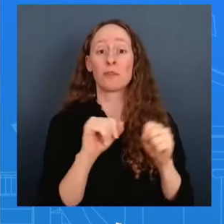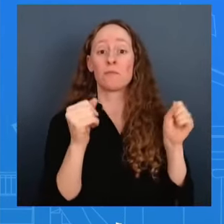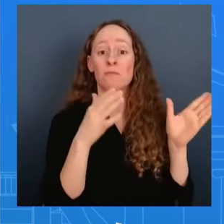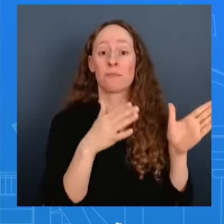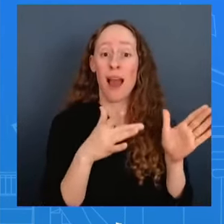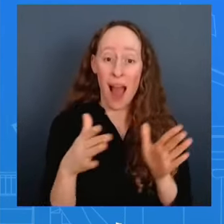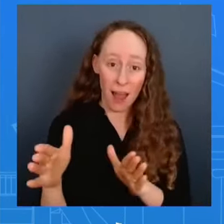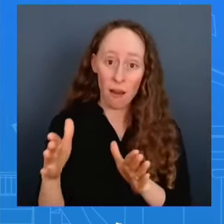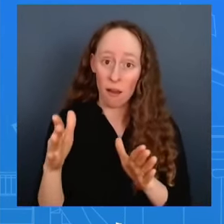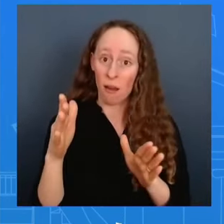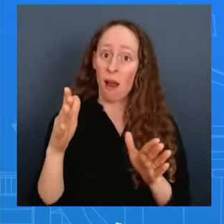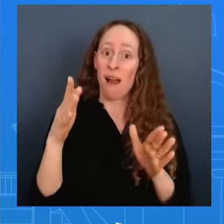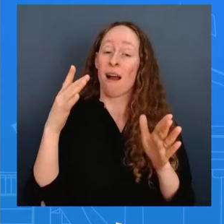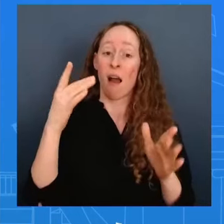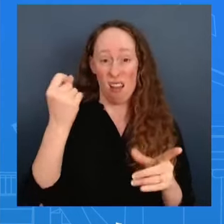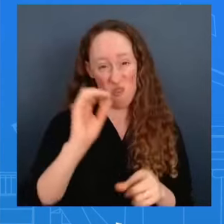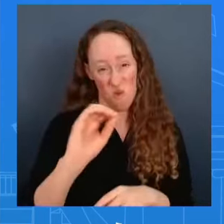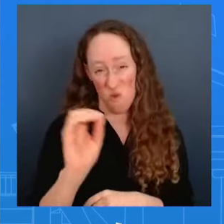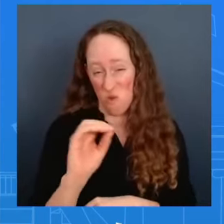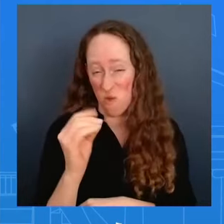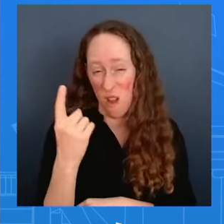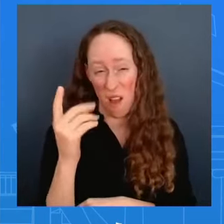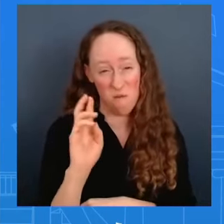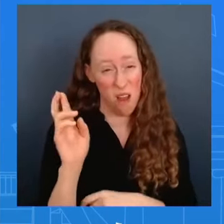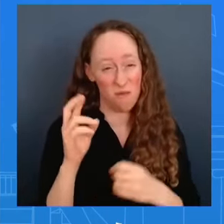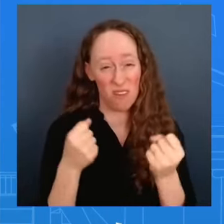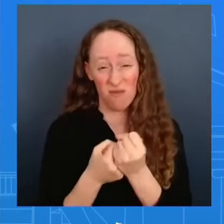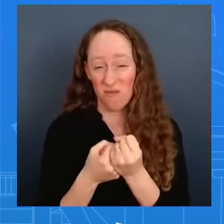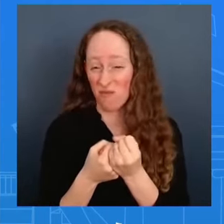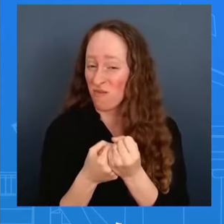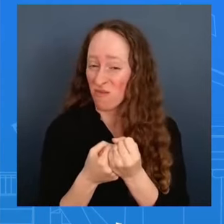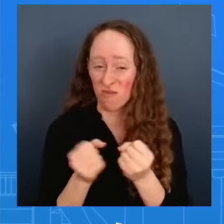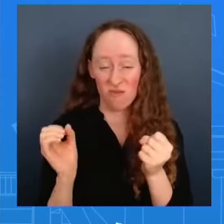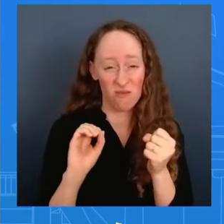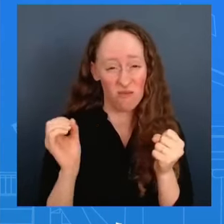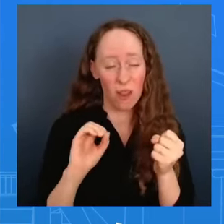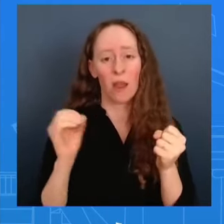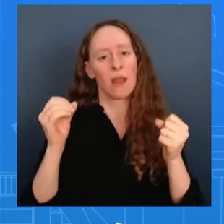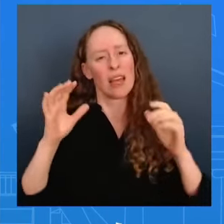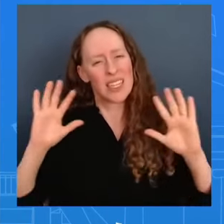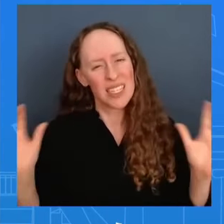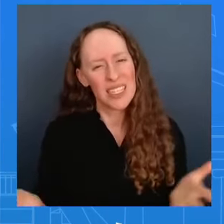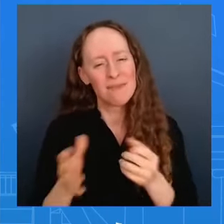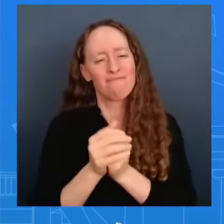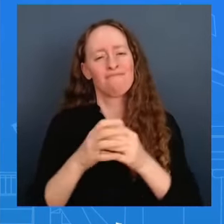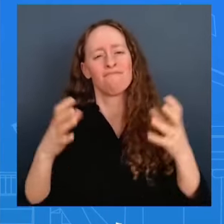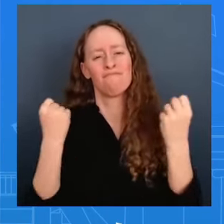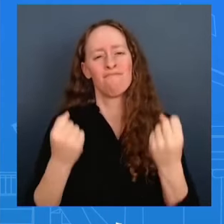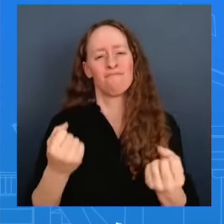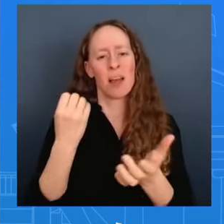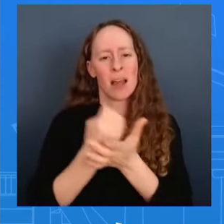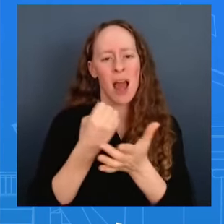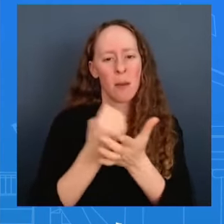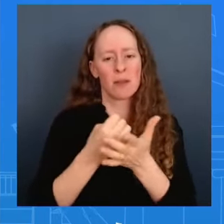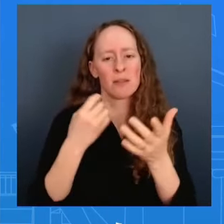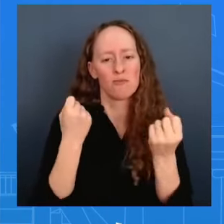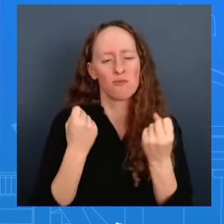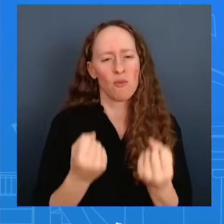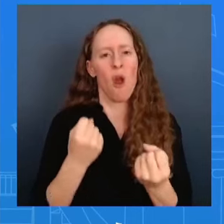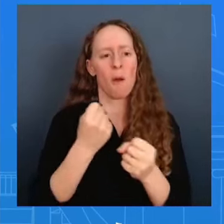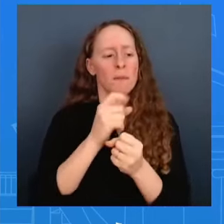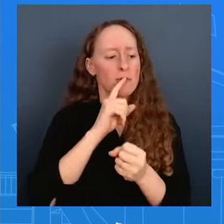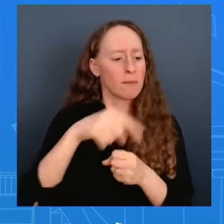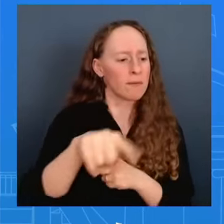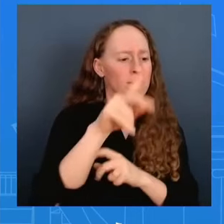economy that's fairer for all and make sure that we don't leave people behind and creating 15 million jobs and an